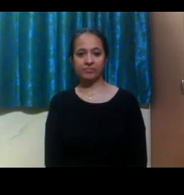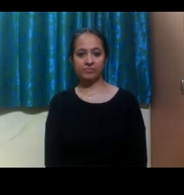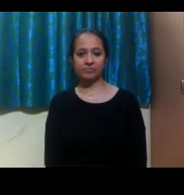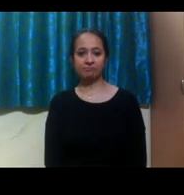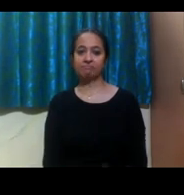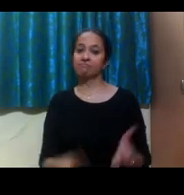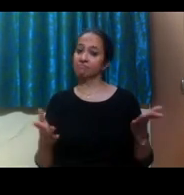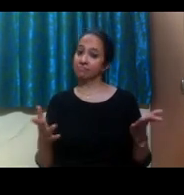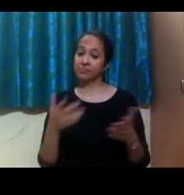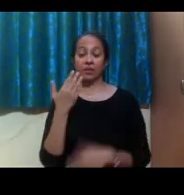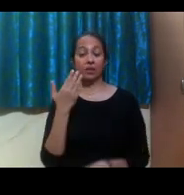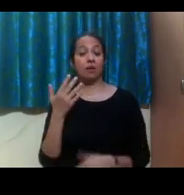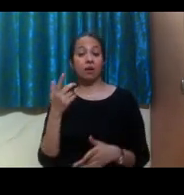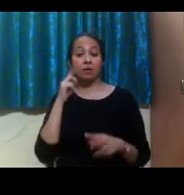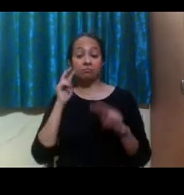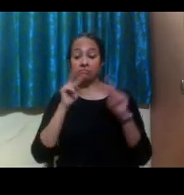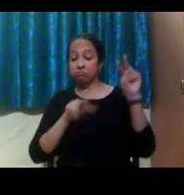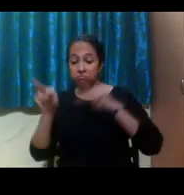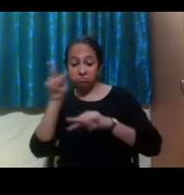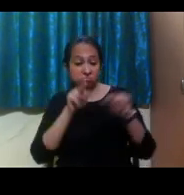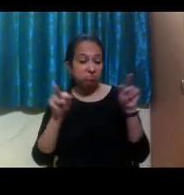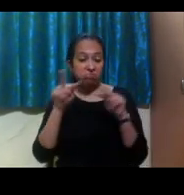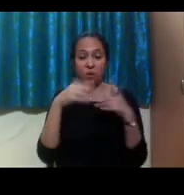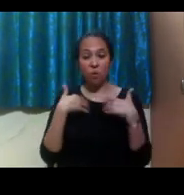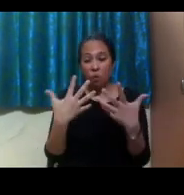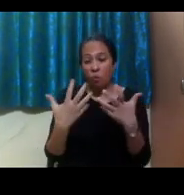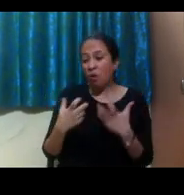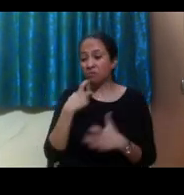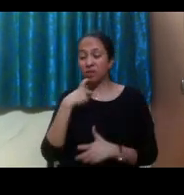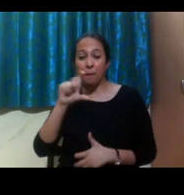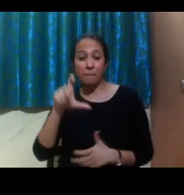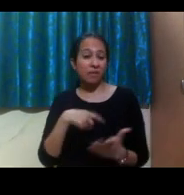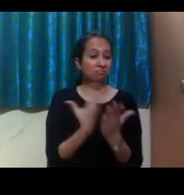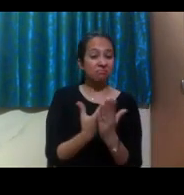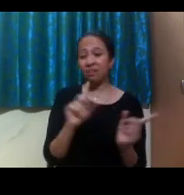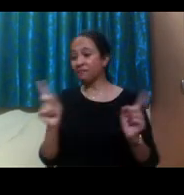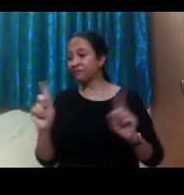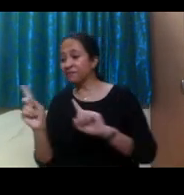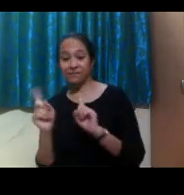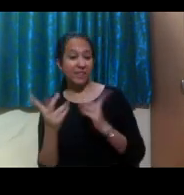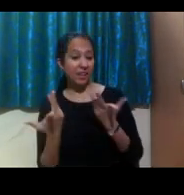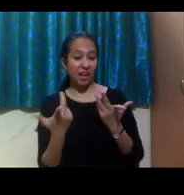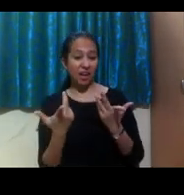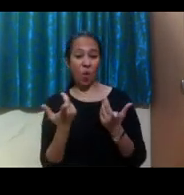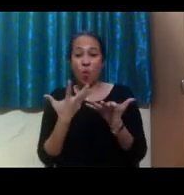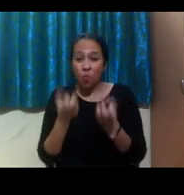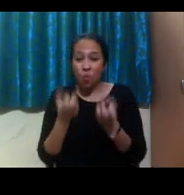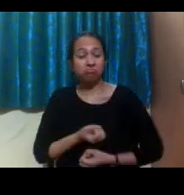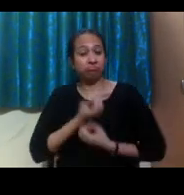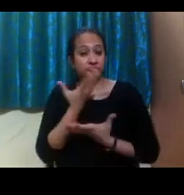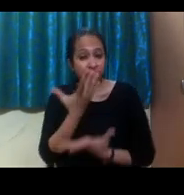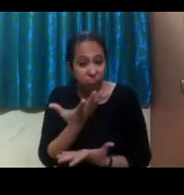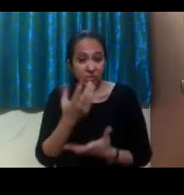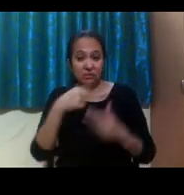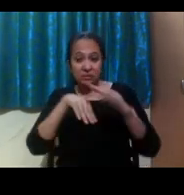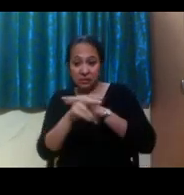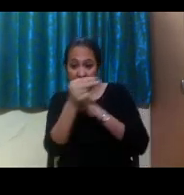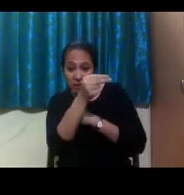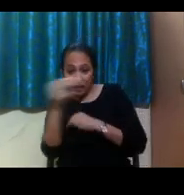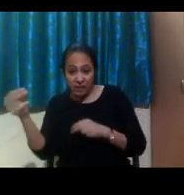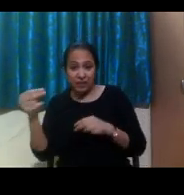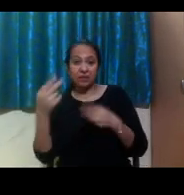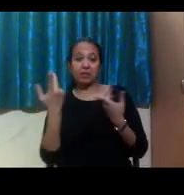So when you're searching for an office to maybe file that complaint, or at least talk about what's going on, usually it's under the terms equity or